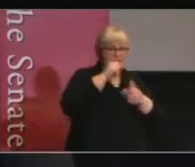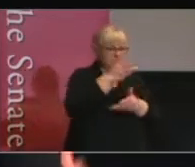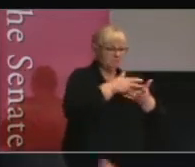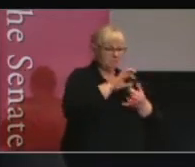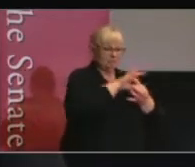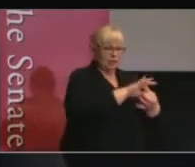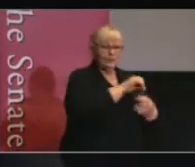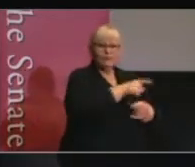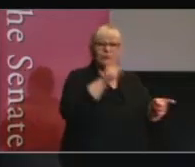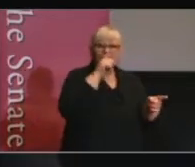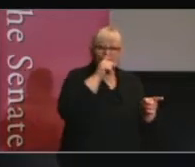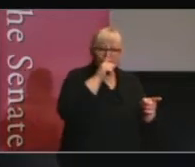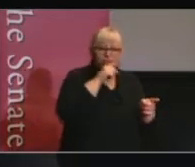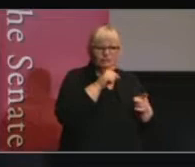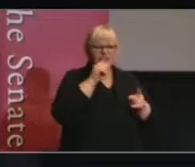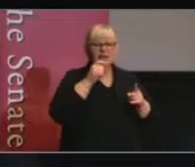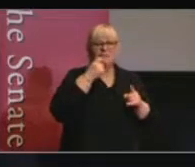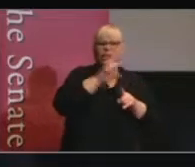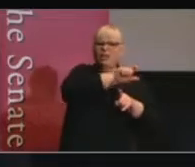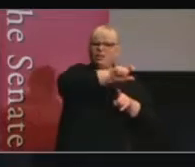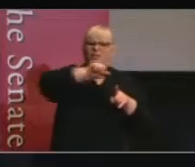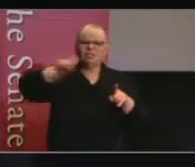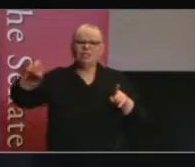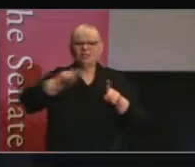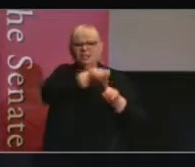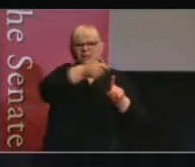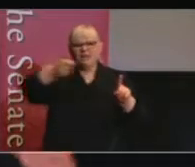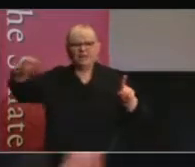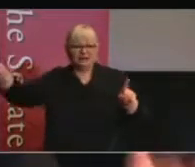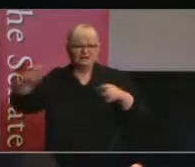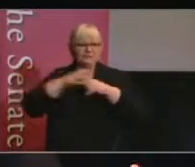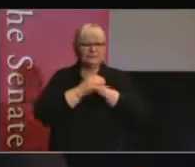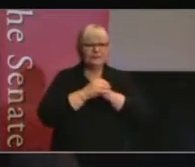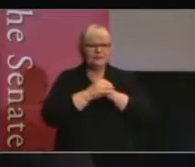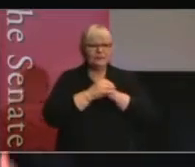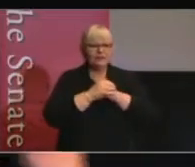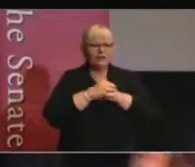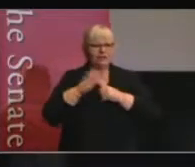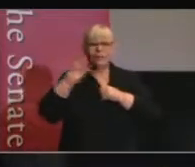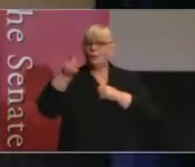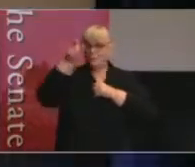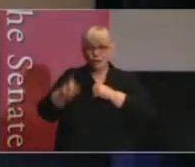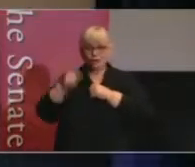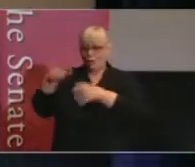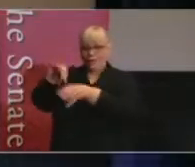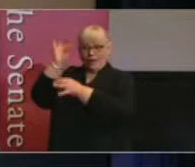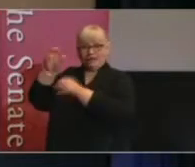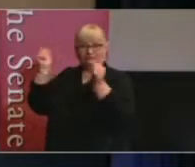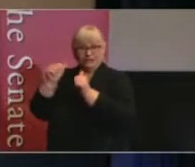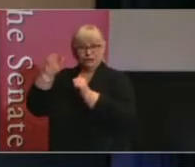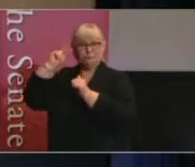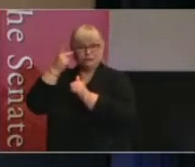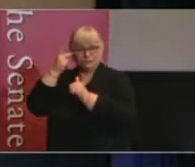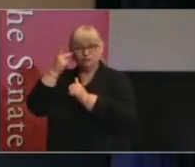is often thought of linear or conventionally thought of as linear. So the parliamentarian, the elected representative has a